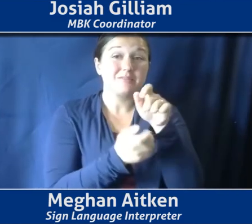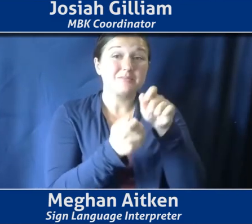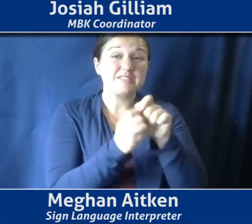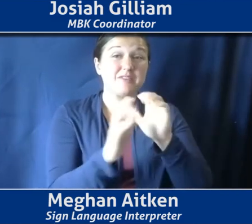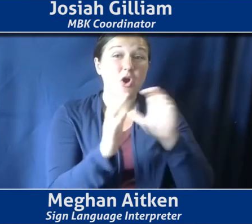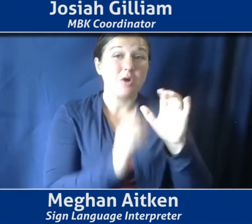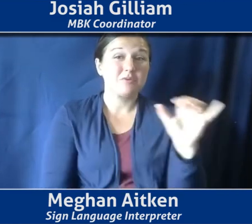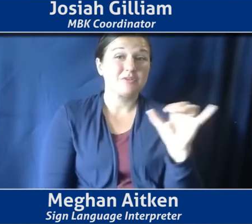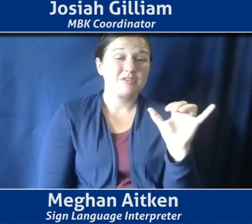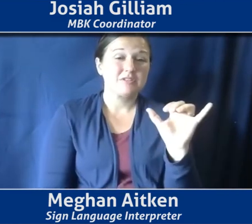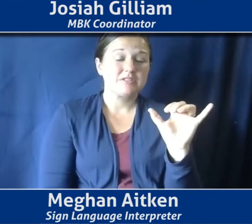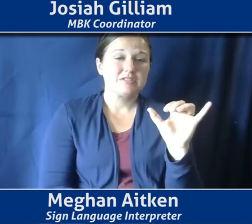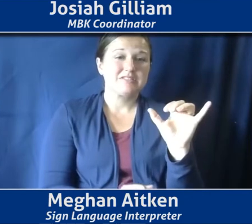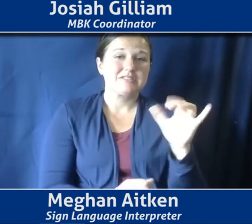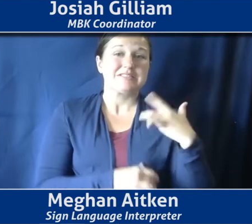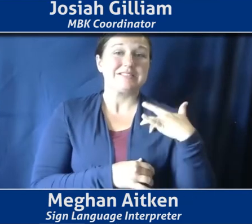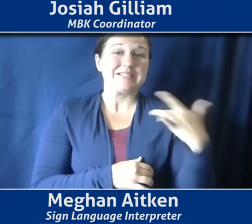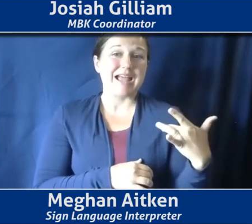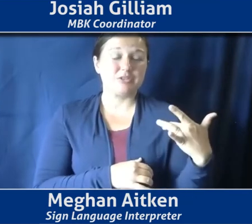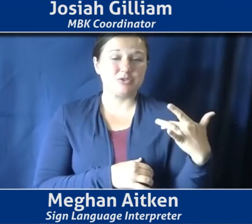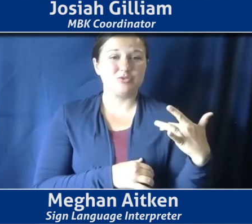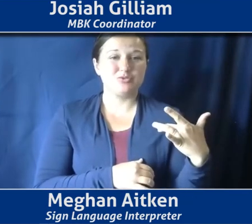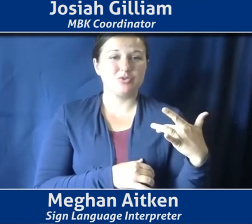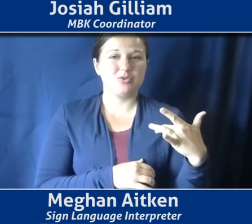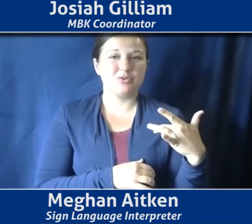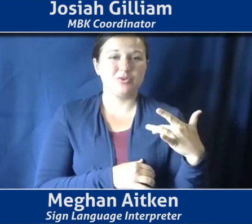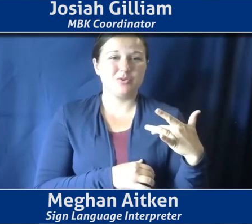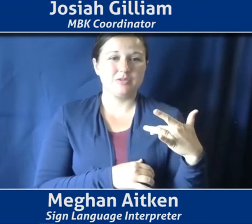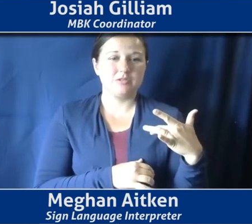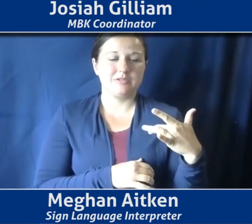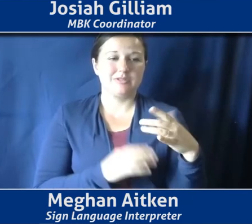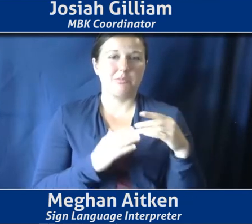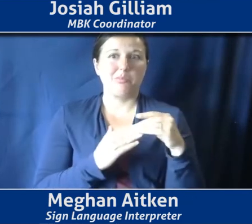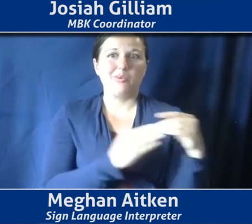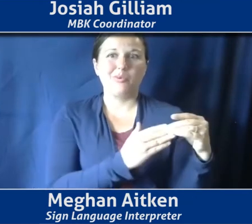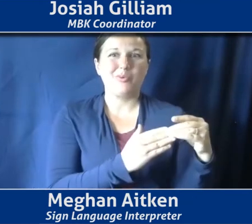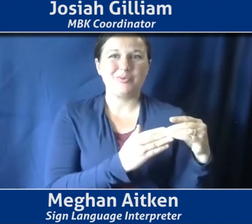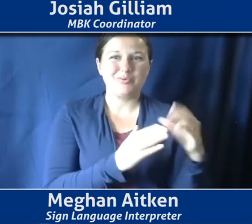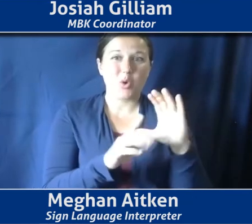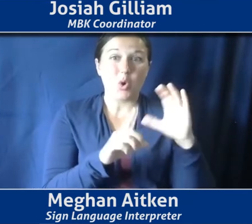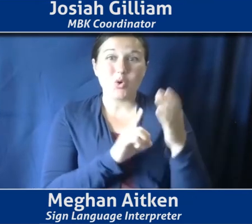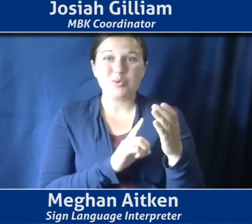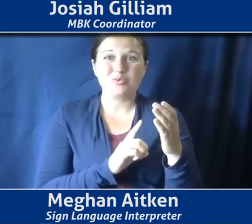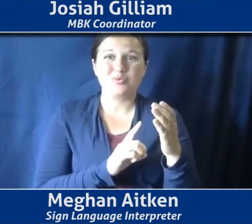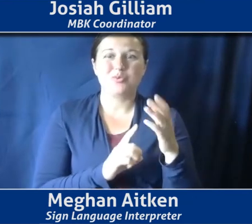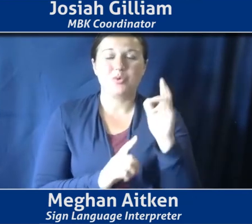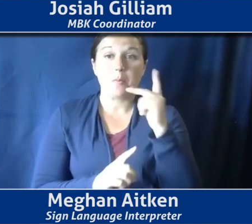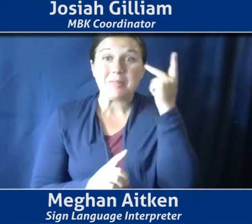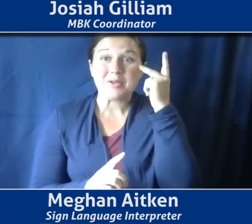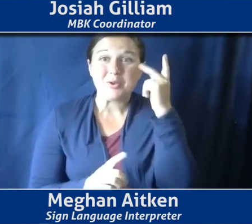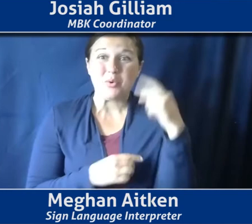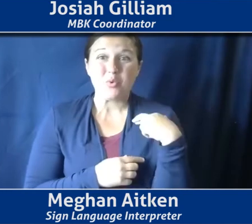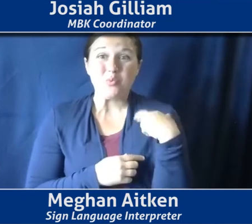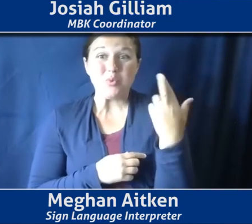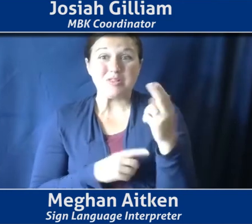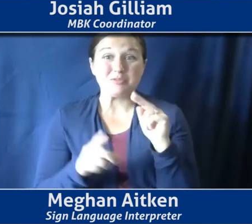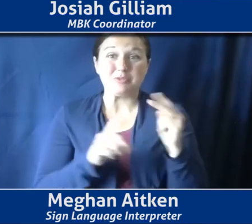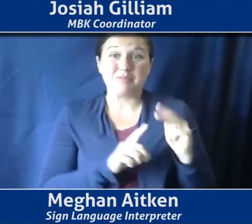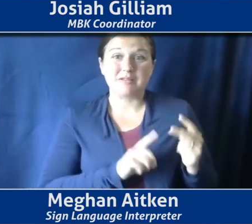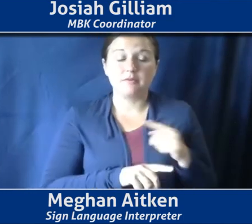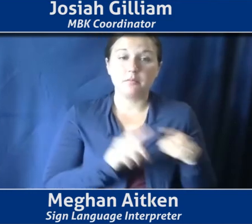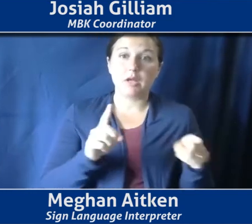cultural, political, or even religious lines in some cases. And yet here's an opportunity from a design perspective, from a,